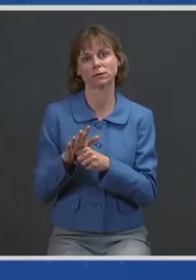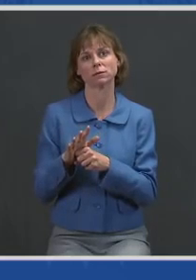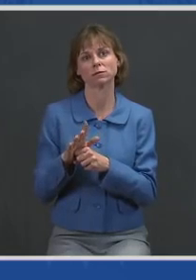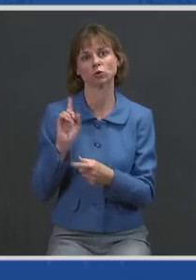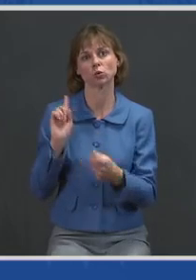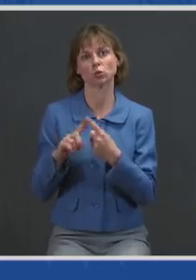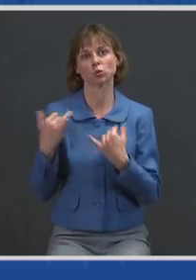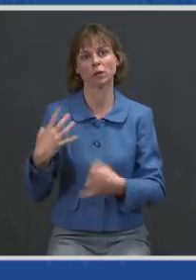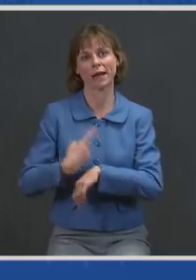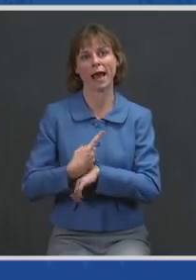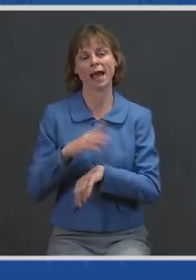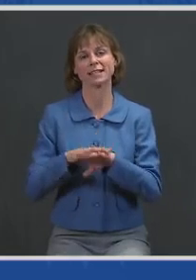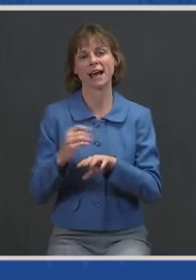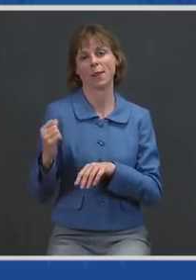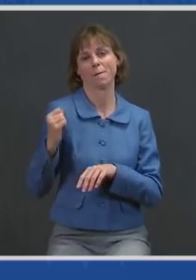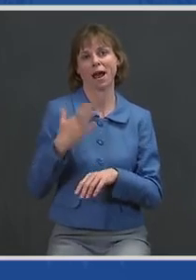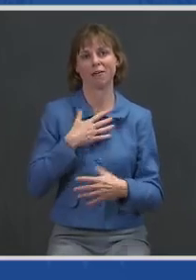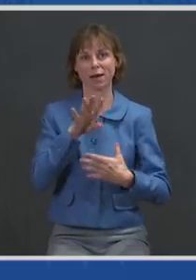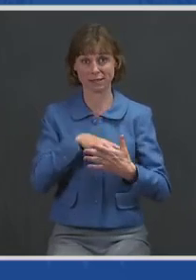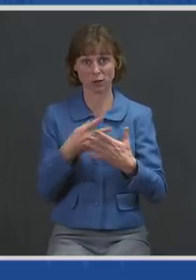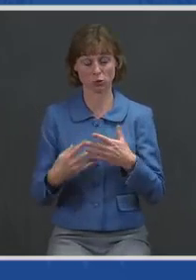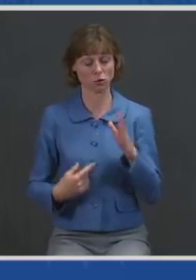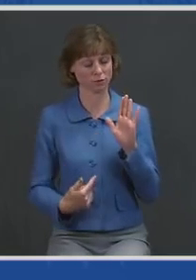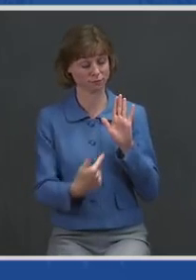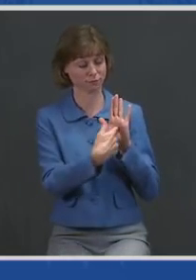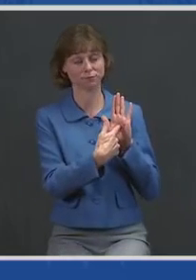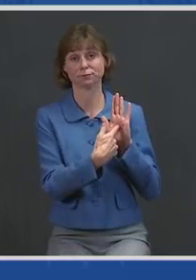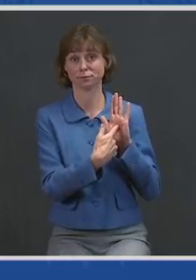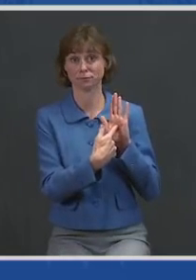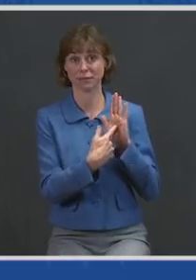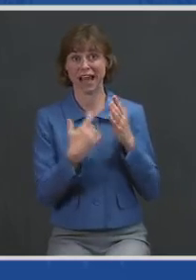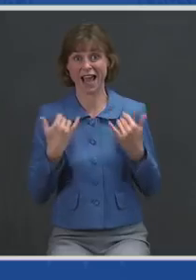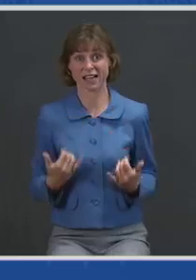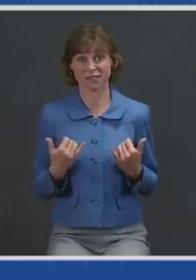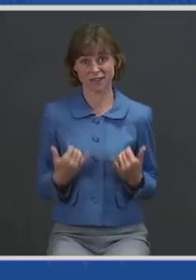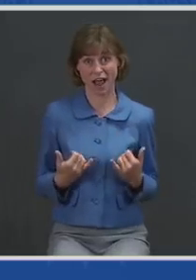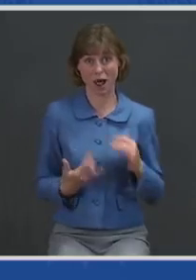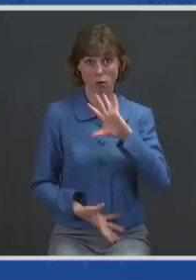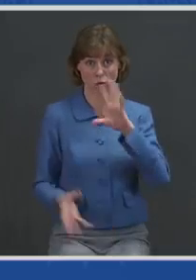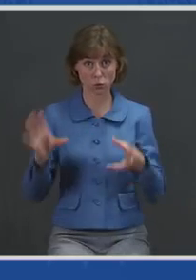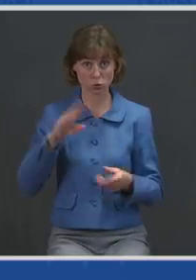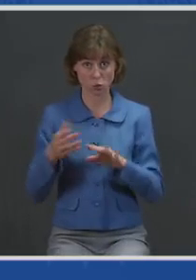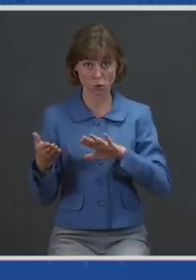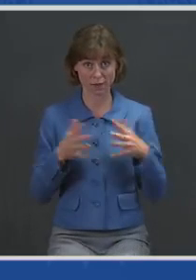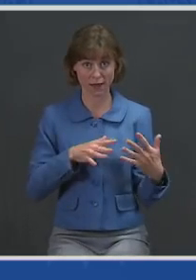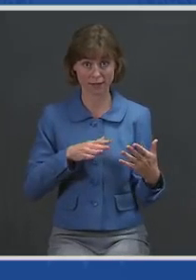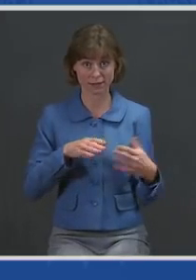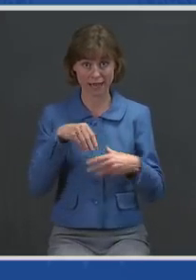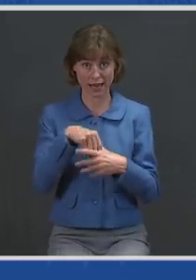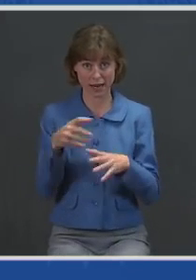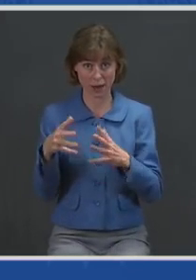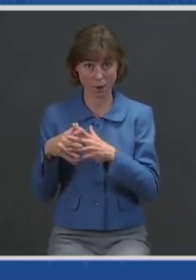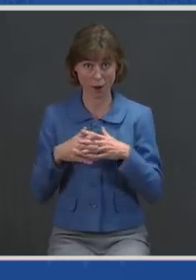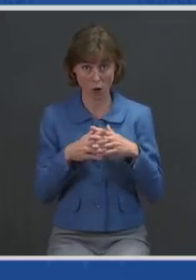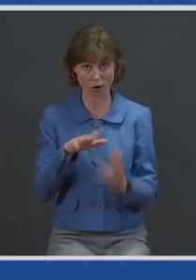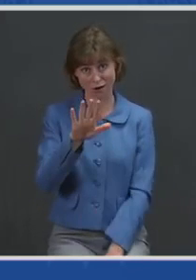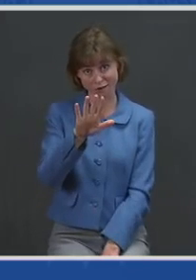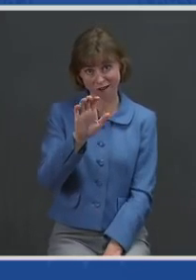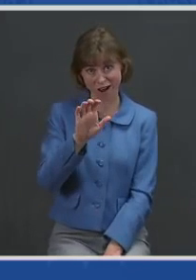As of now, total deaths in America, 527